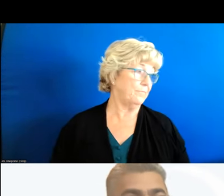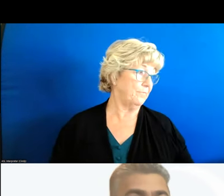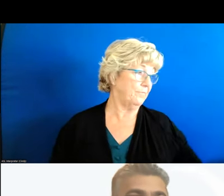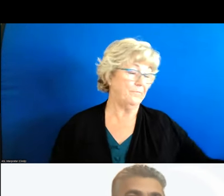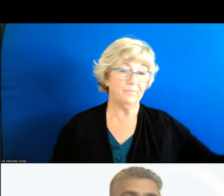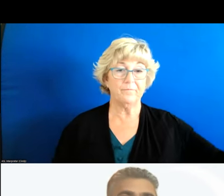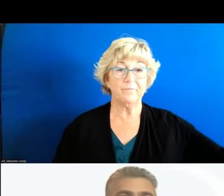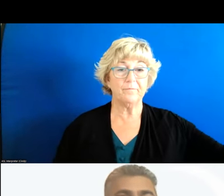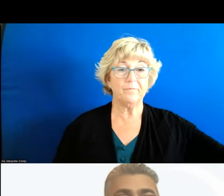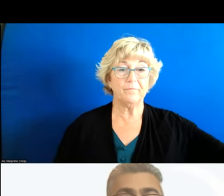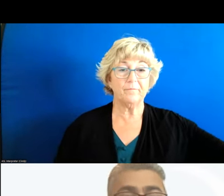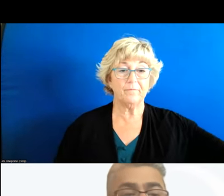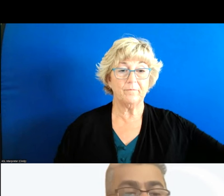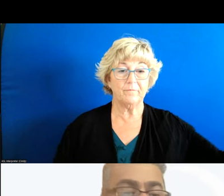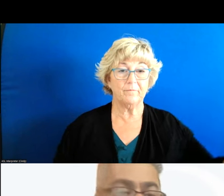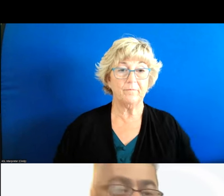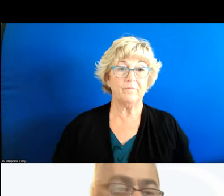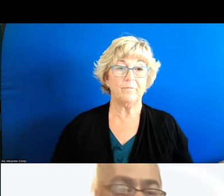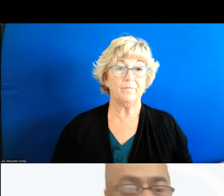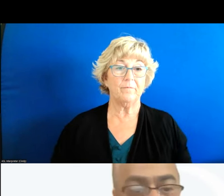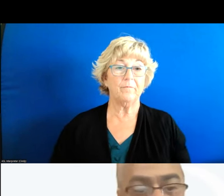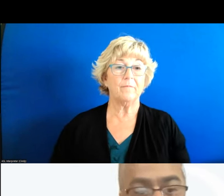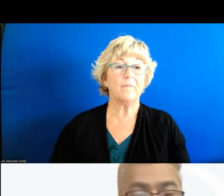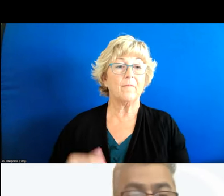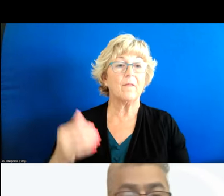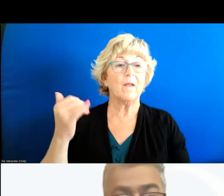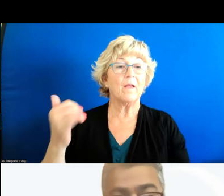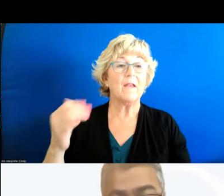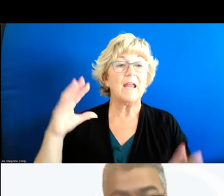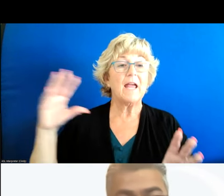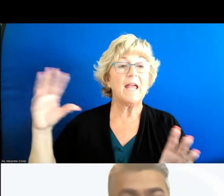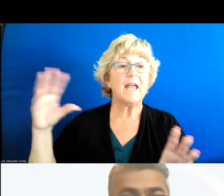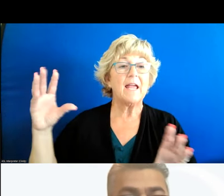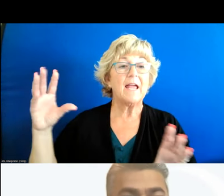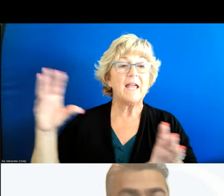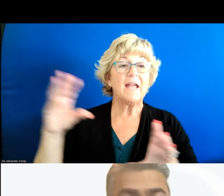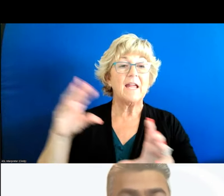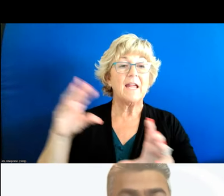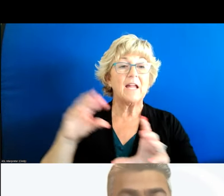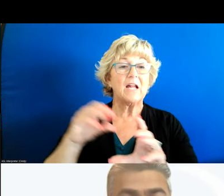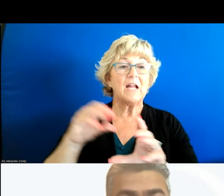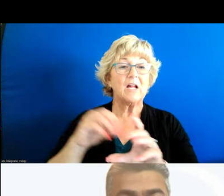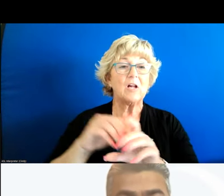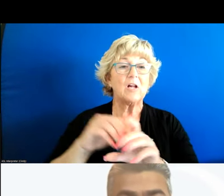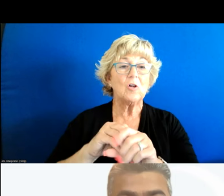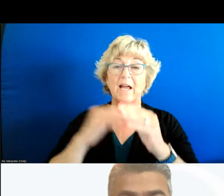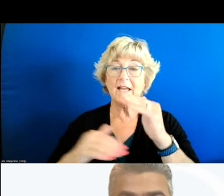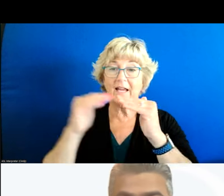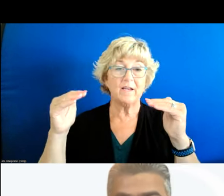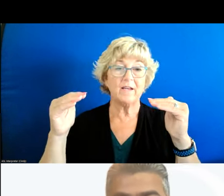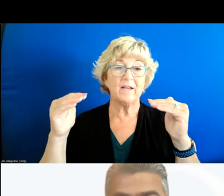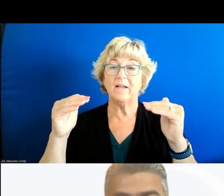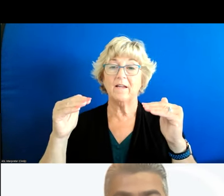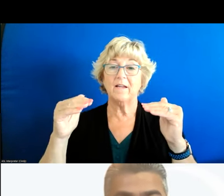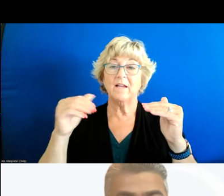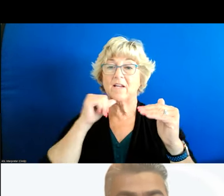okay so goal three inclusion and equity not isolation some of the measures here